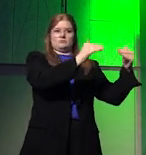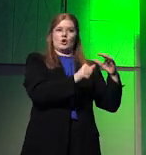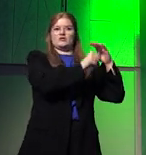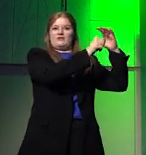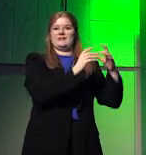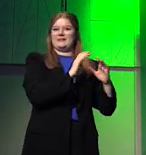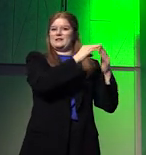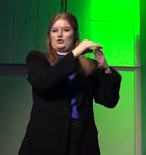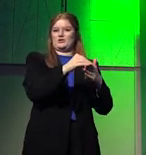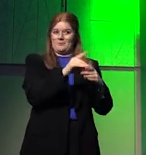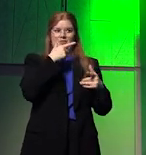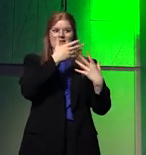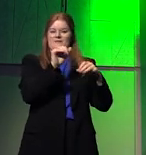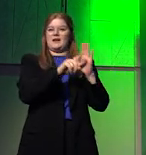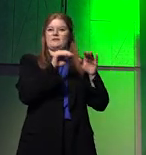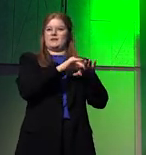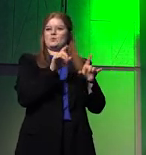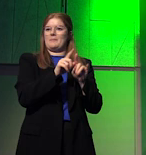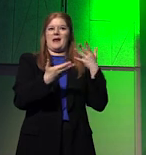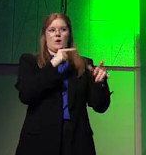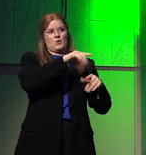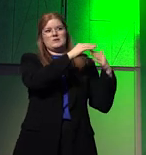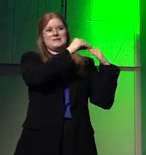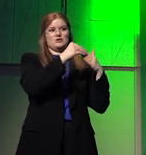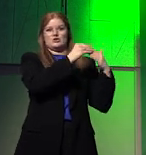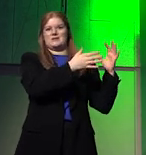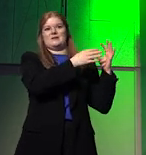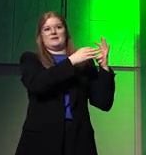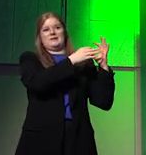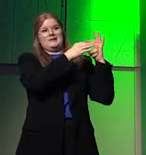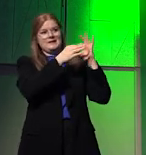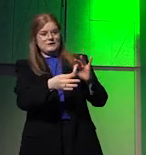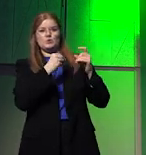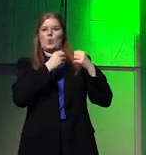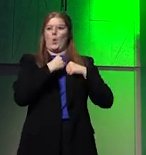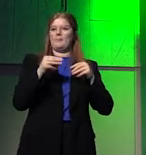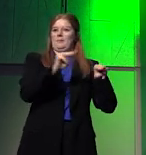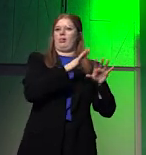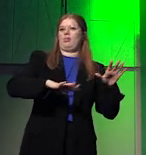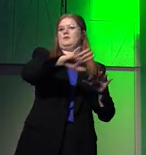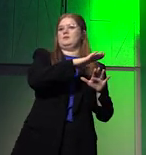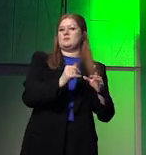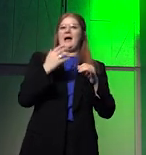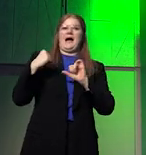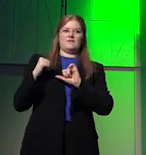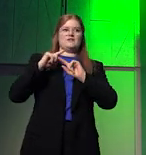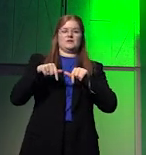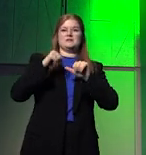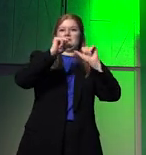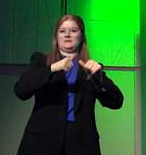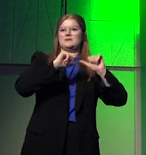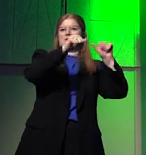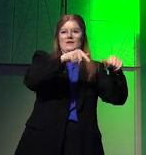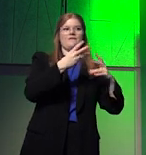And that has implications in terms of how these leaders also relate to their own populations. There is gradually essentially a